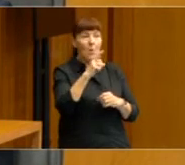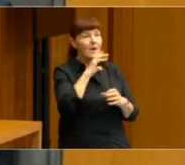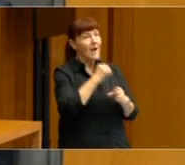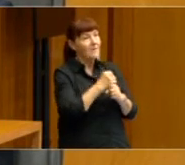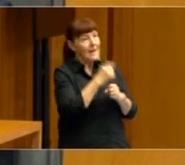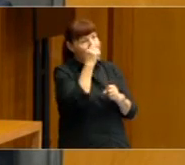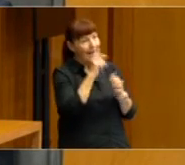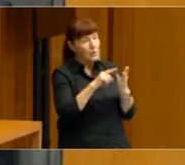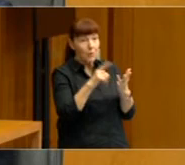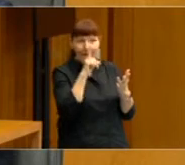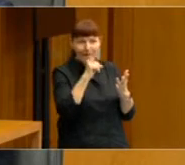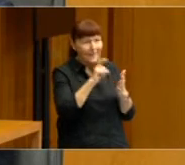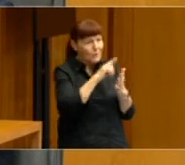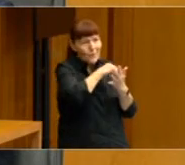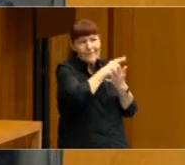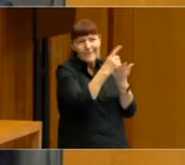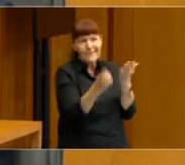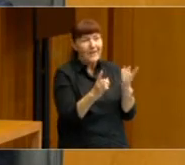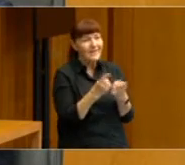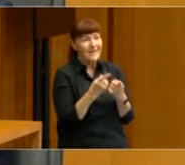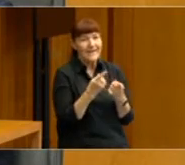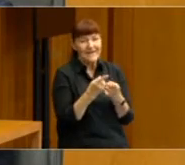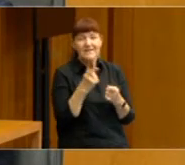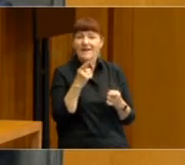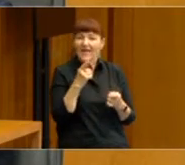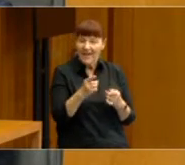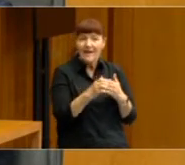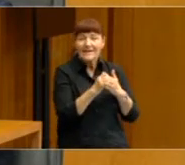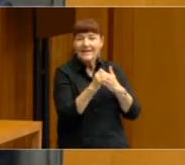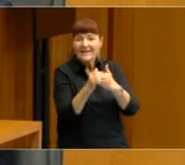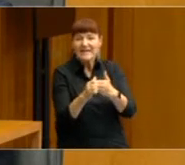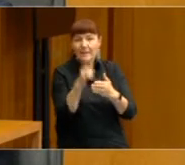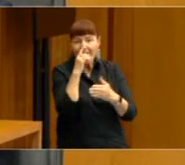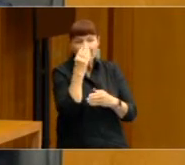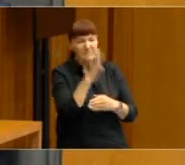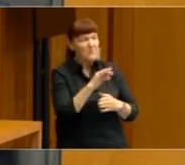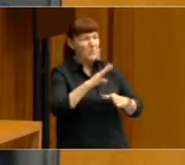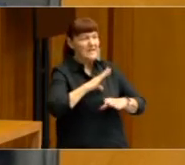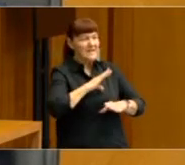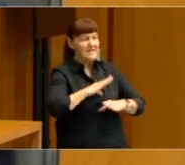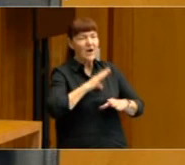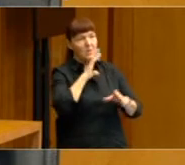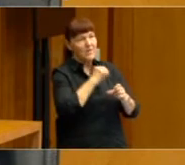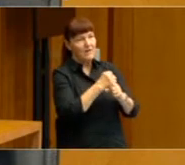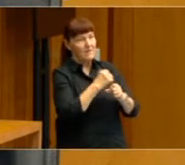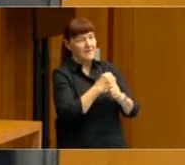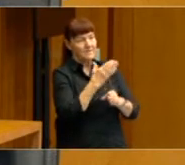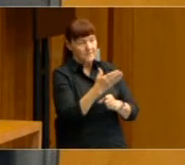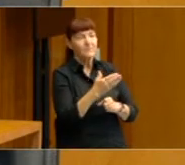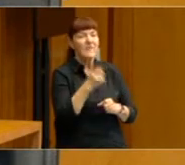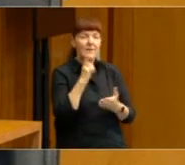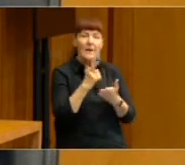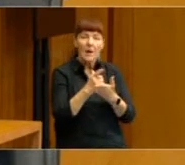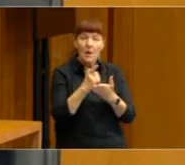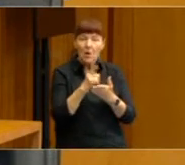government can't do all of these things. So that necessarily leads to dissatisfaction. So I think a lot of this is to do with